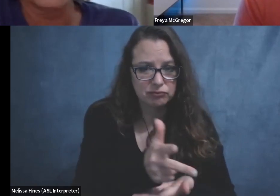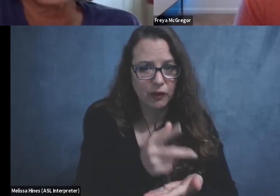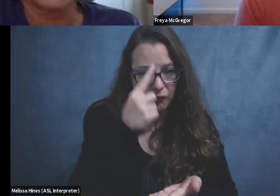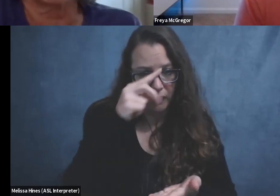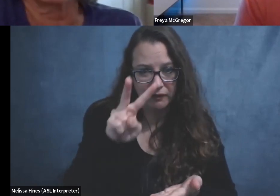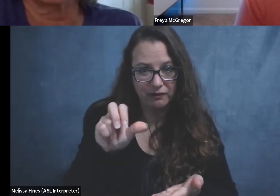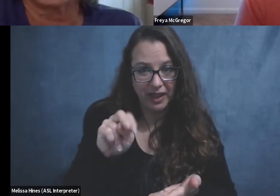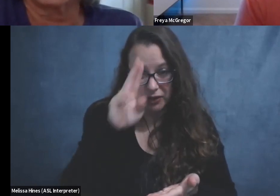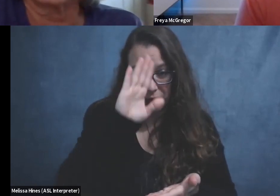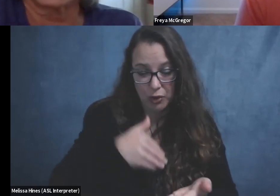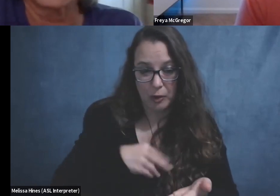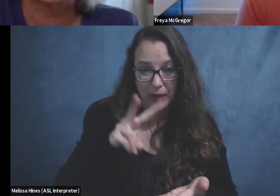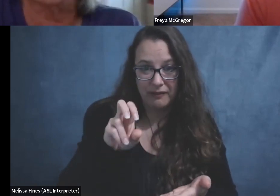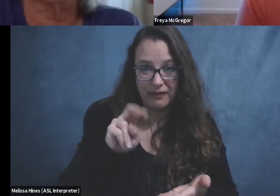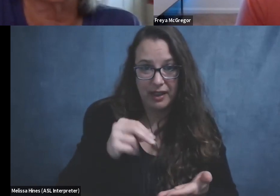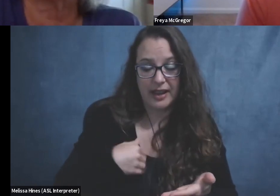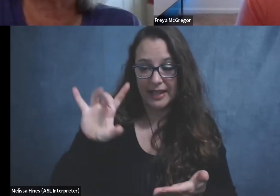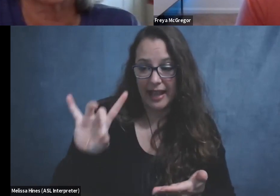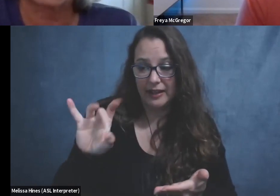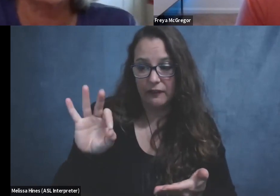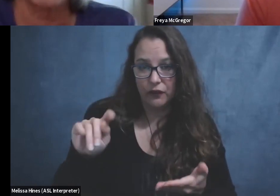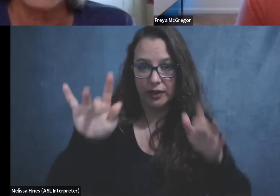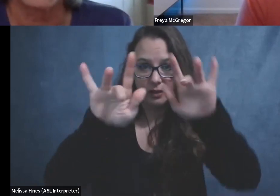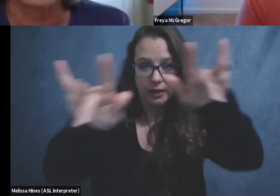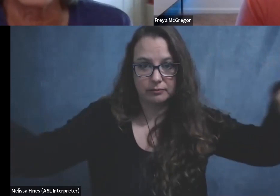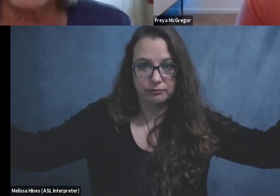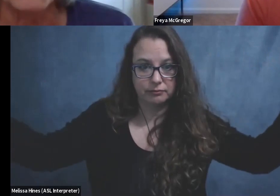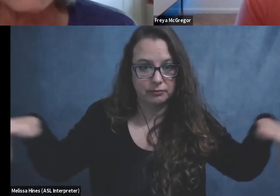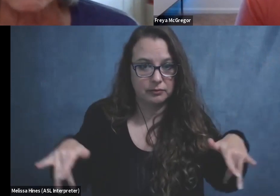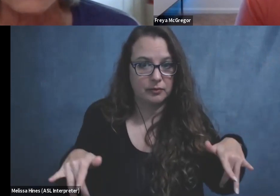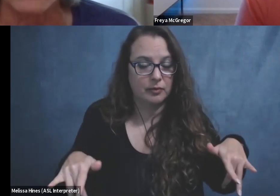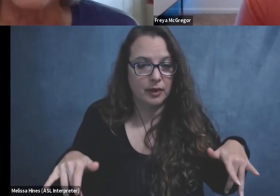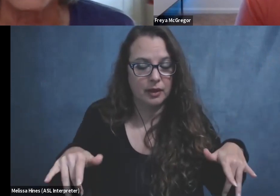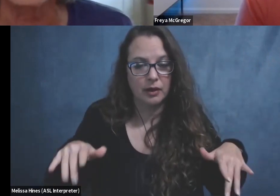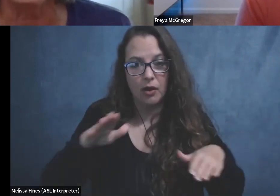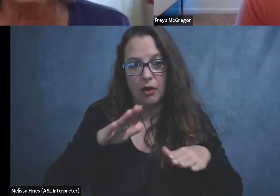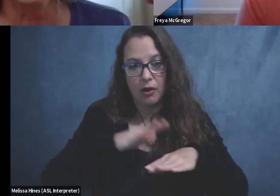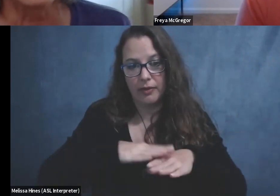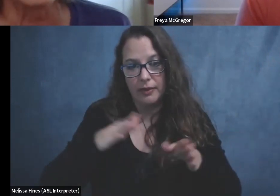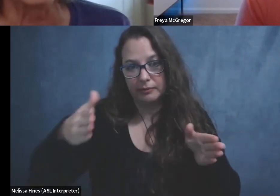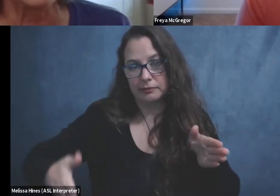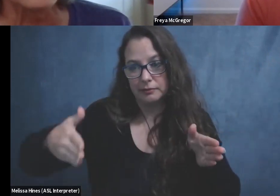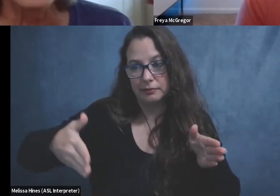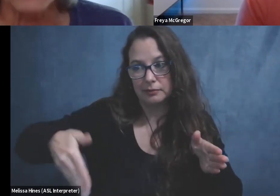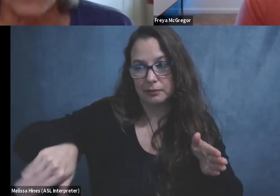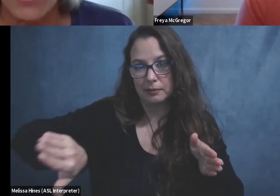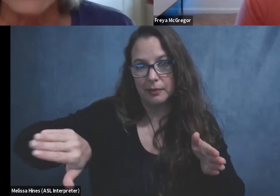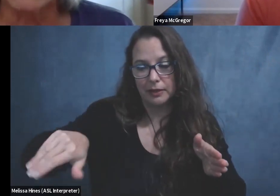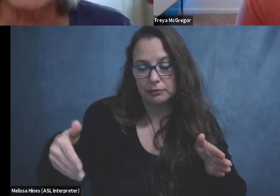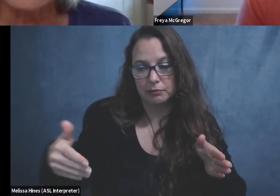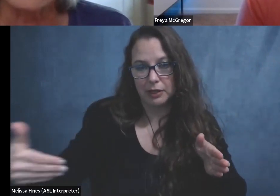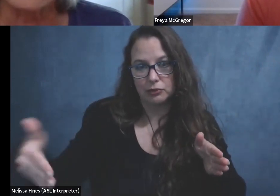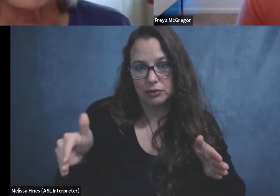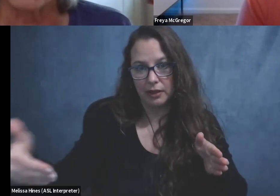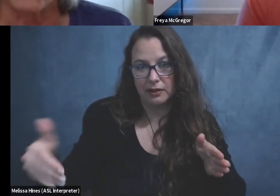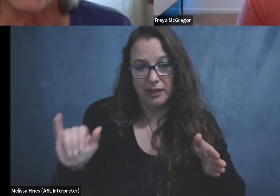van has eight foot clearance needs eight foot clearance on the passenger side. sometimes that's really hard to find. Um, so I